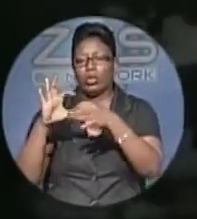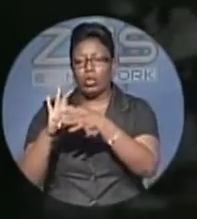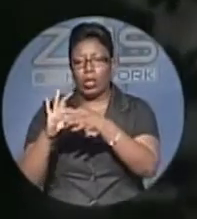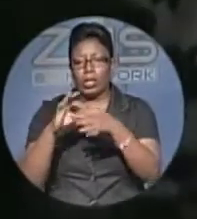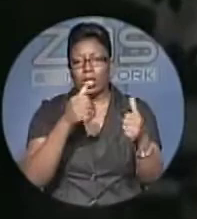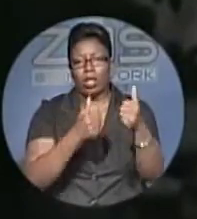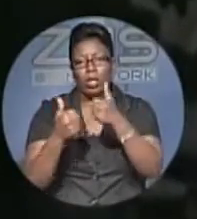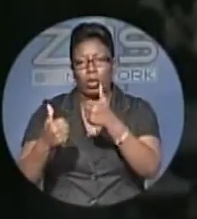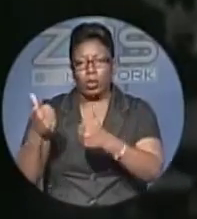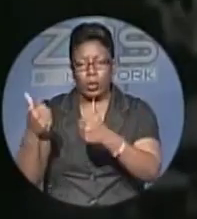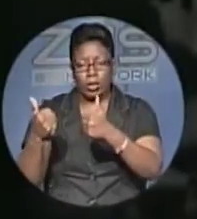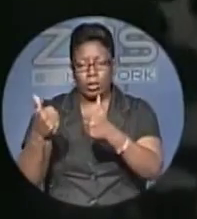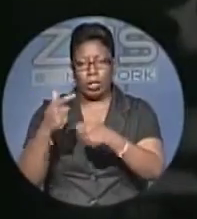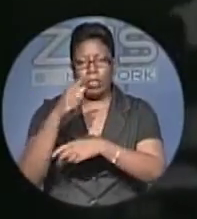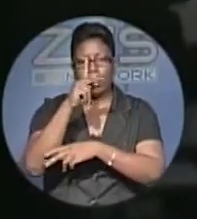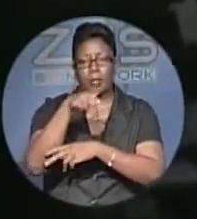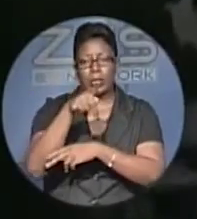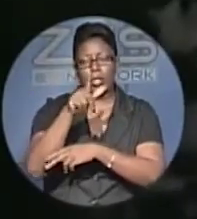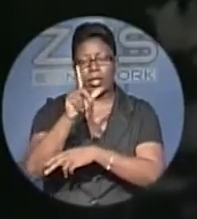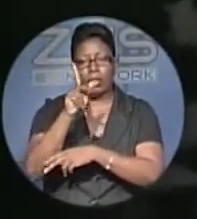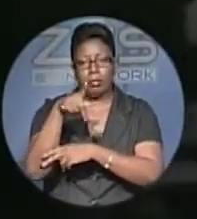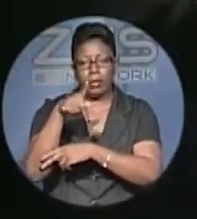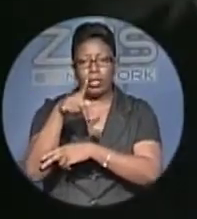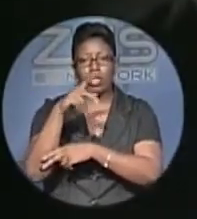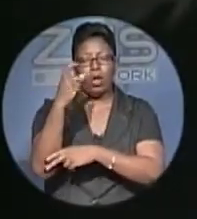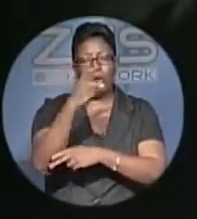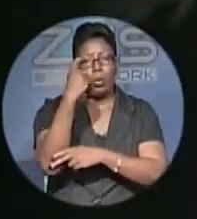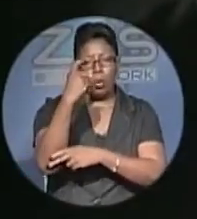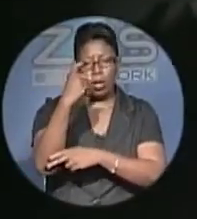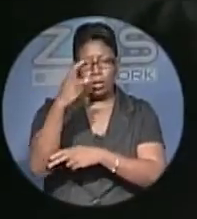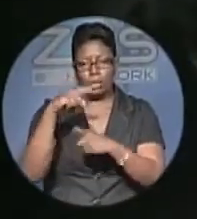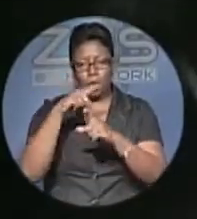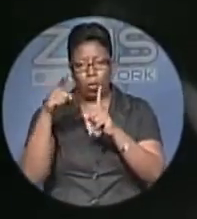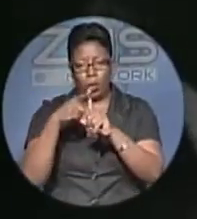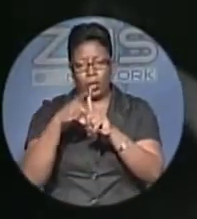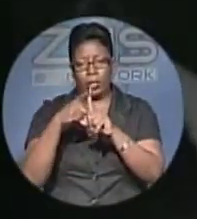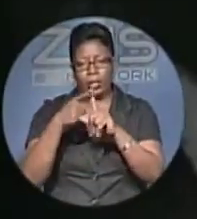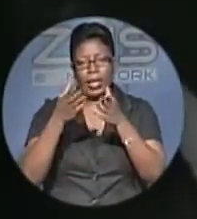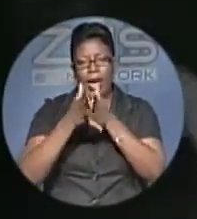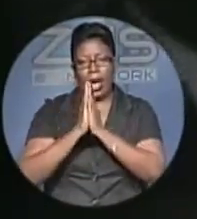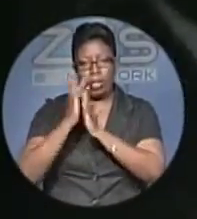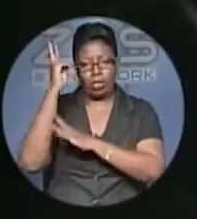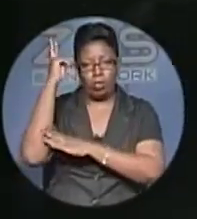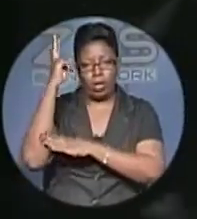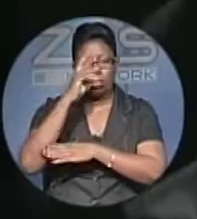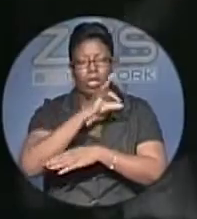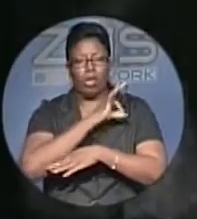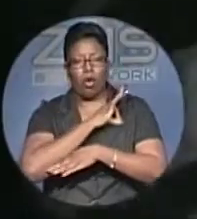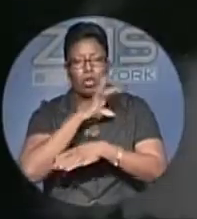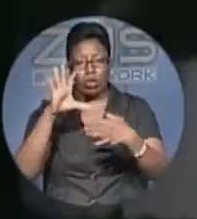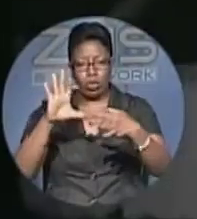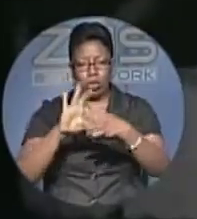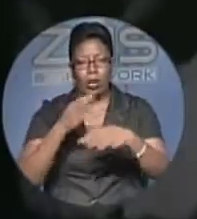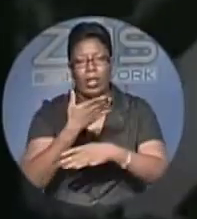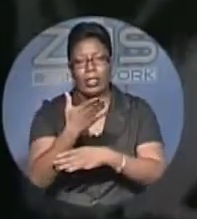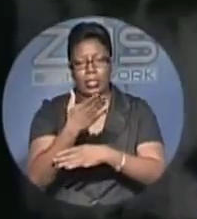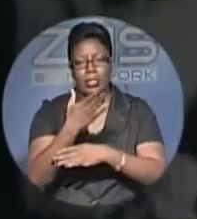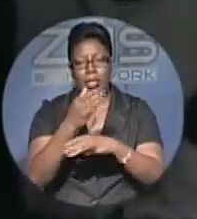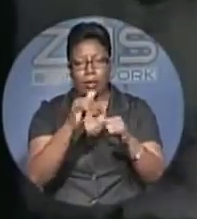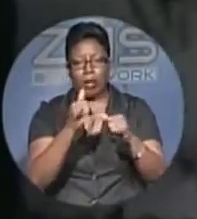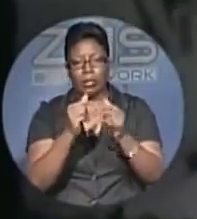PLP won when it convinced Randall Fox, the Labour member of parliament, to join the party. Alvin Braynon remained independent.